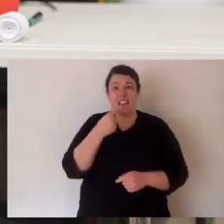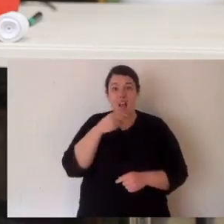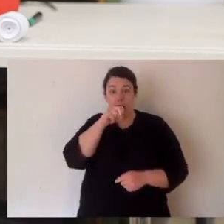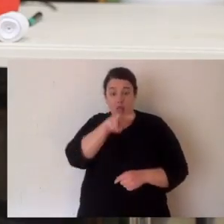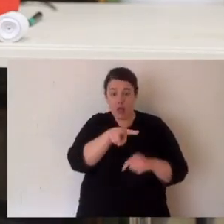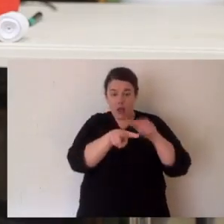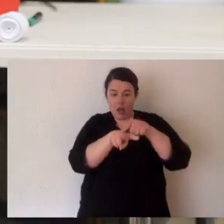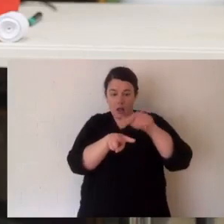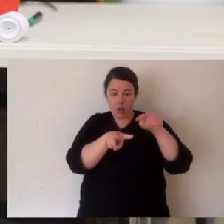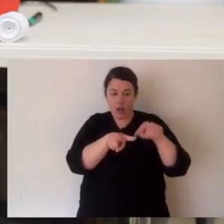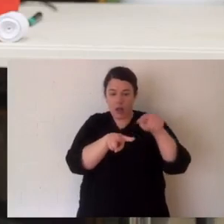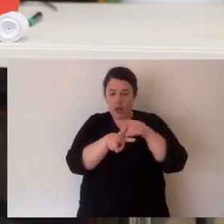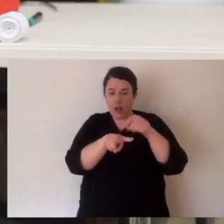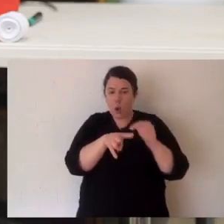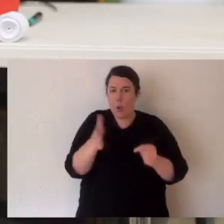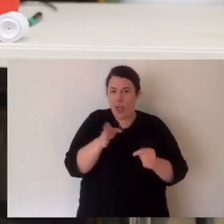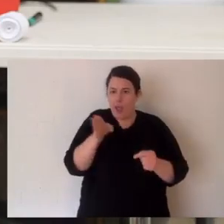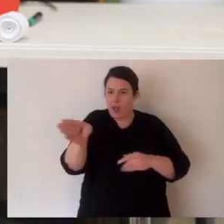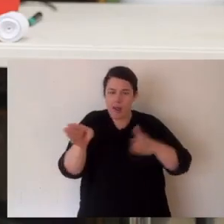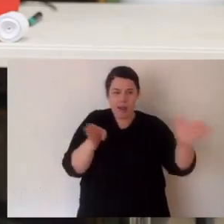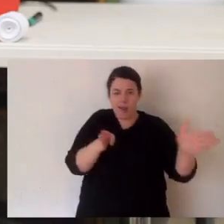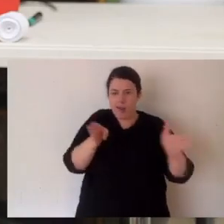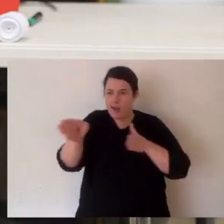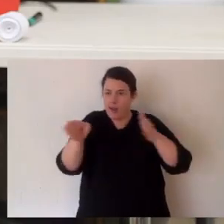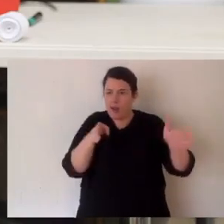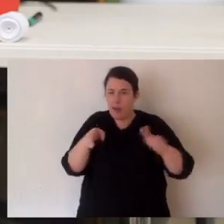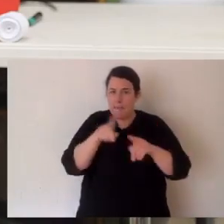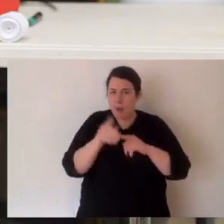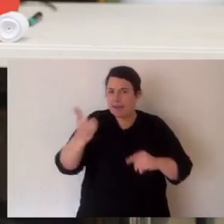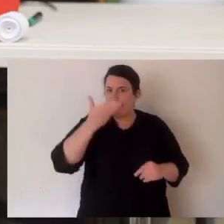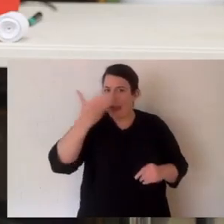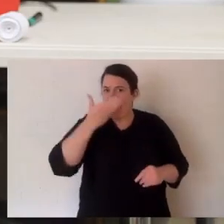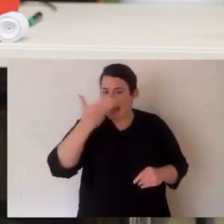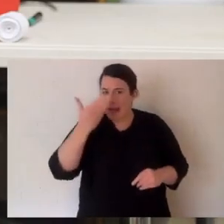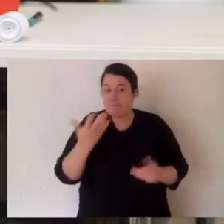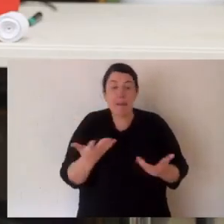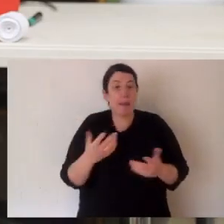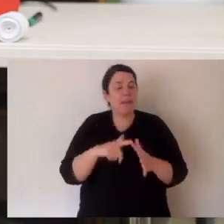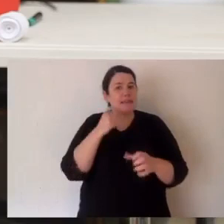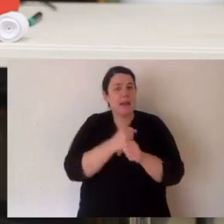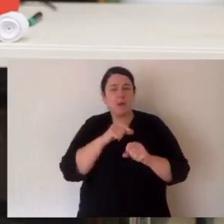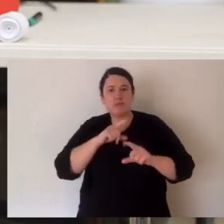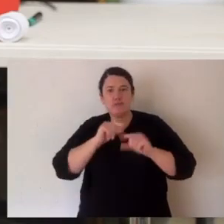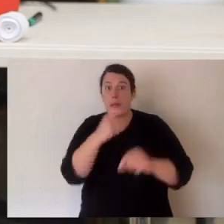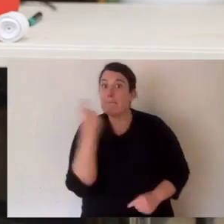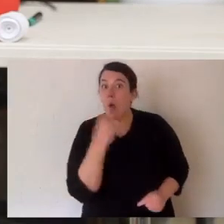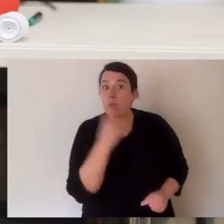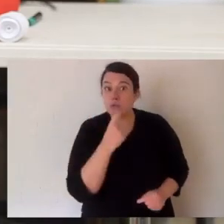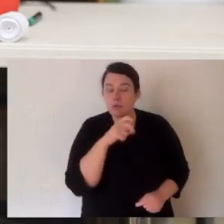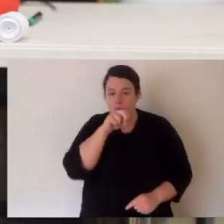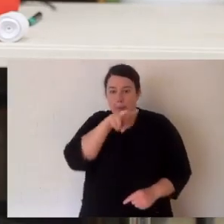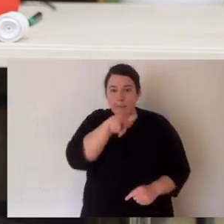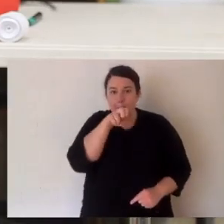they can actually tell which side of the tongue they picked up the most scent particles. Let's say they're chasing a mouse.